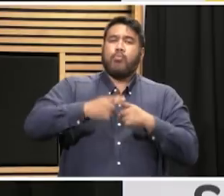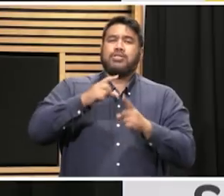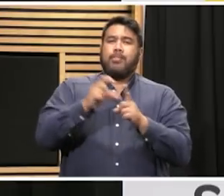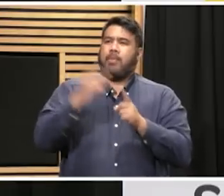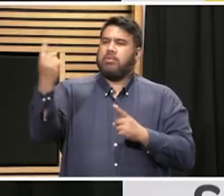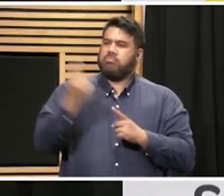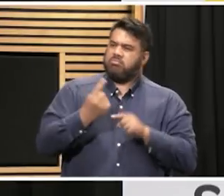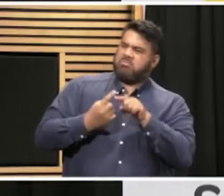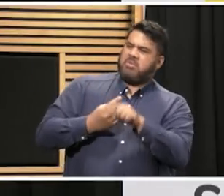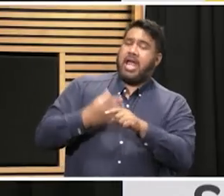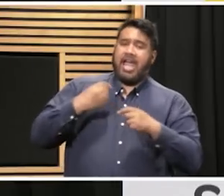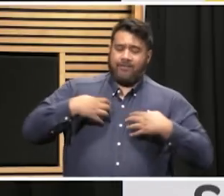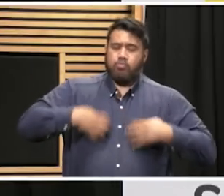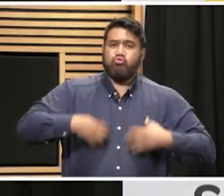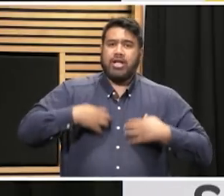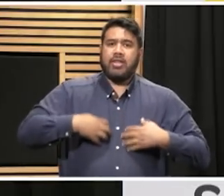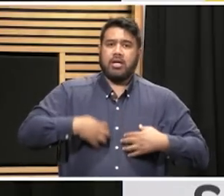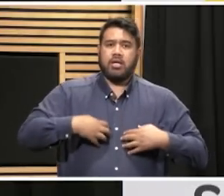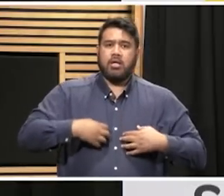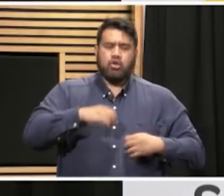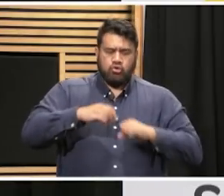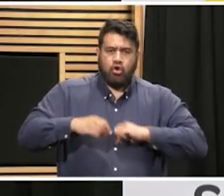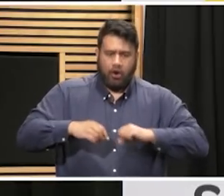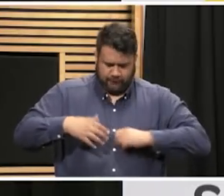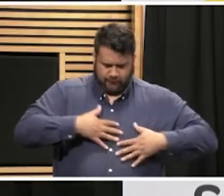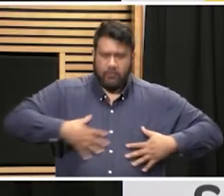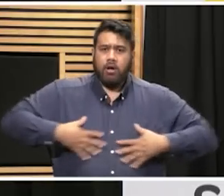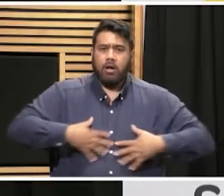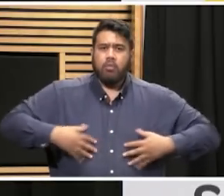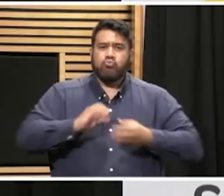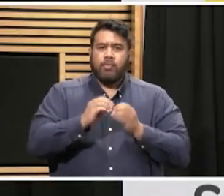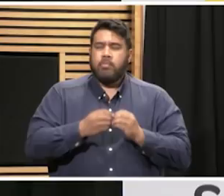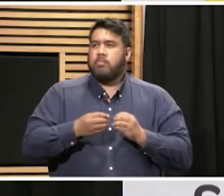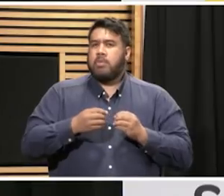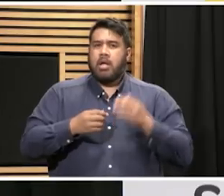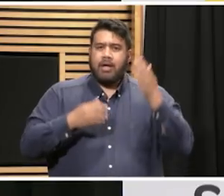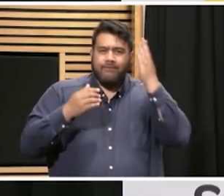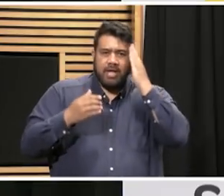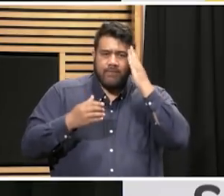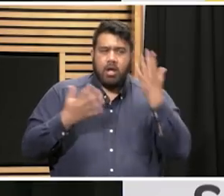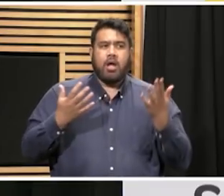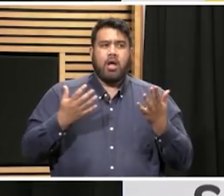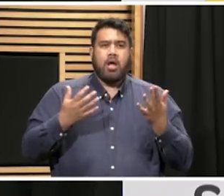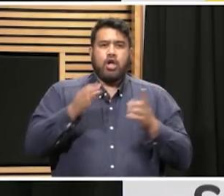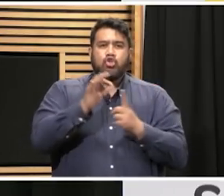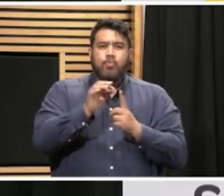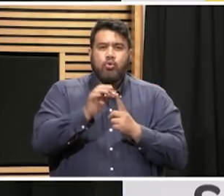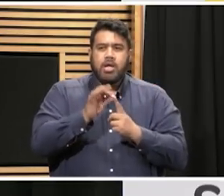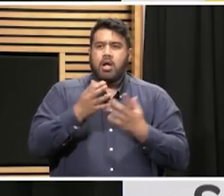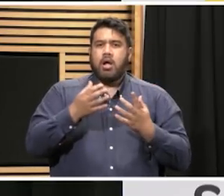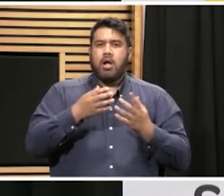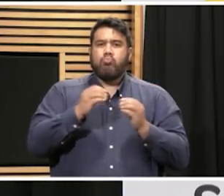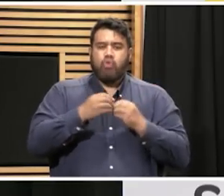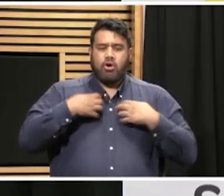call a lower respiratory tract infection. So cough, fever, whether that's pneumonia or bronchitis